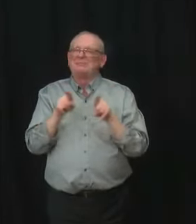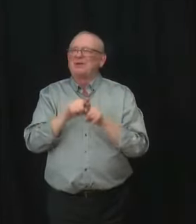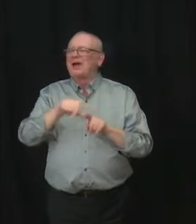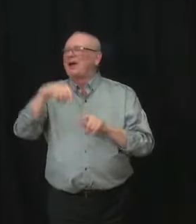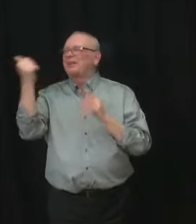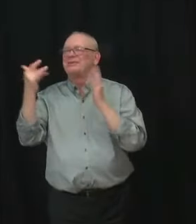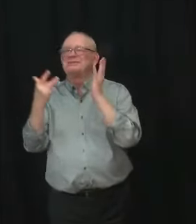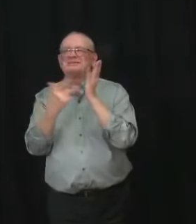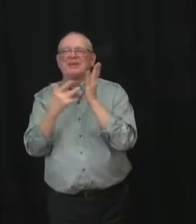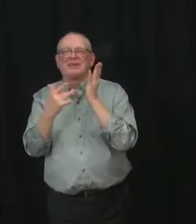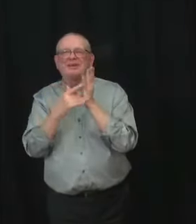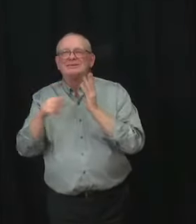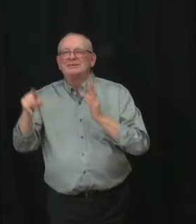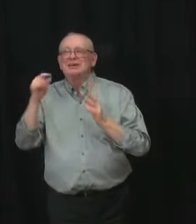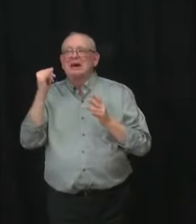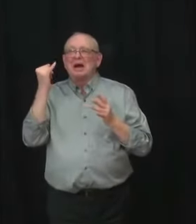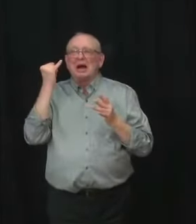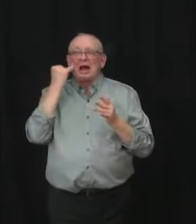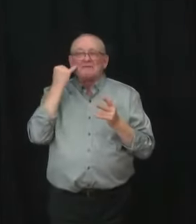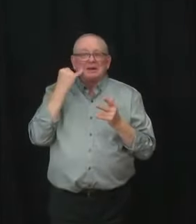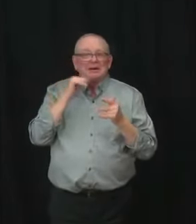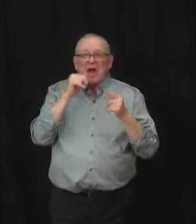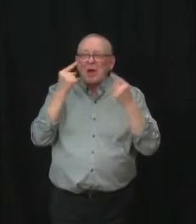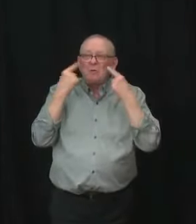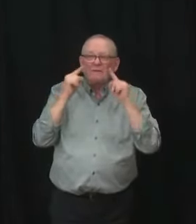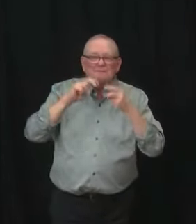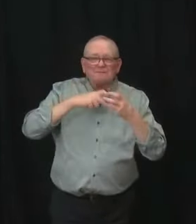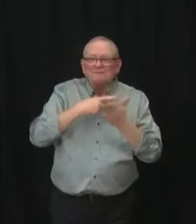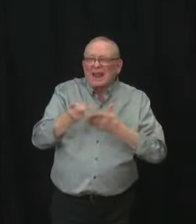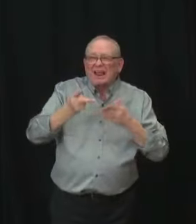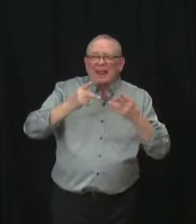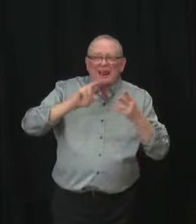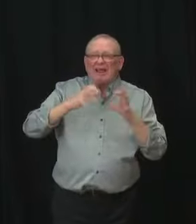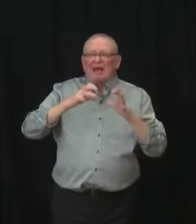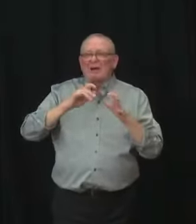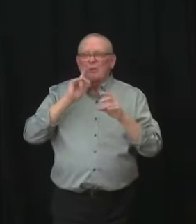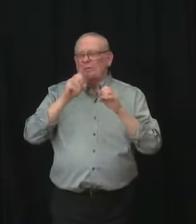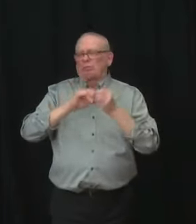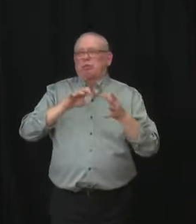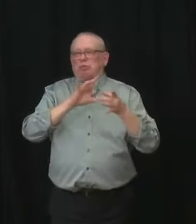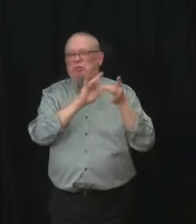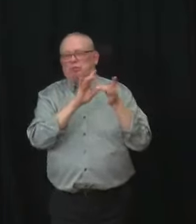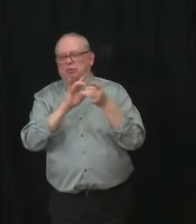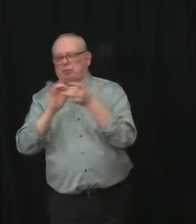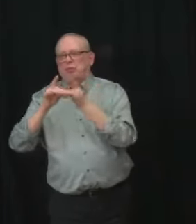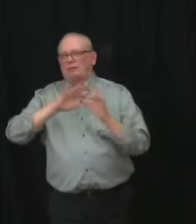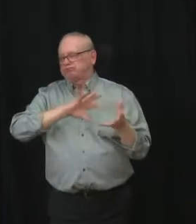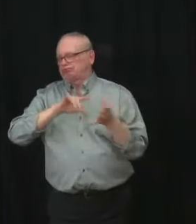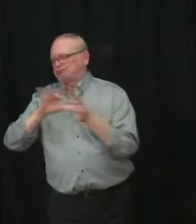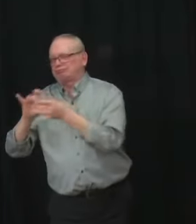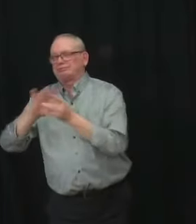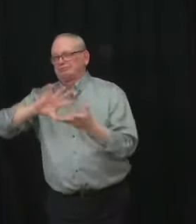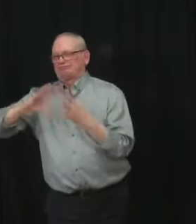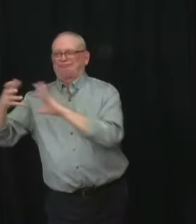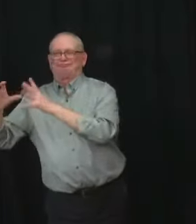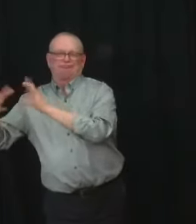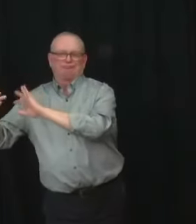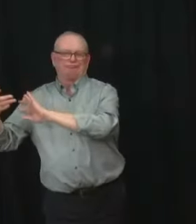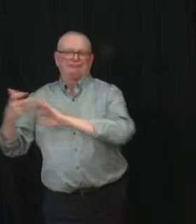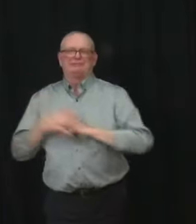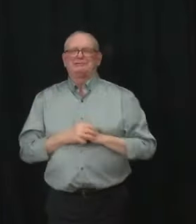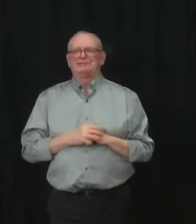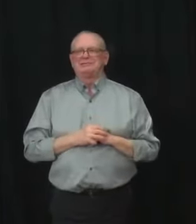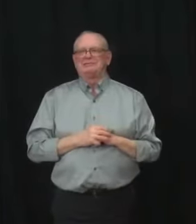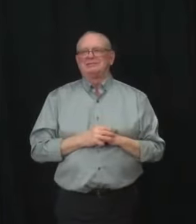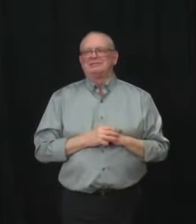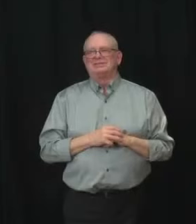one of the components has a technical issue that has a ripple effect throughout the whole system. Our teams worked hard all